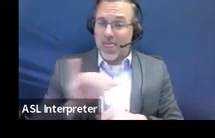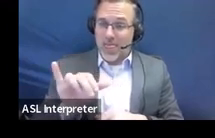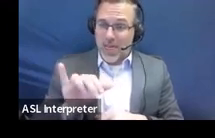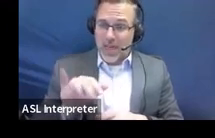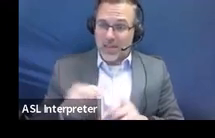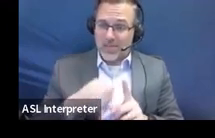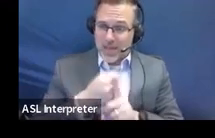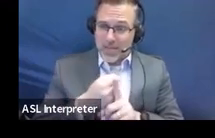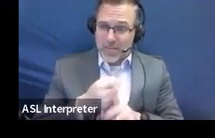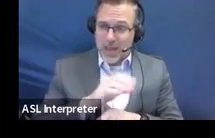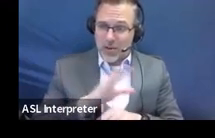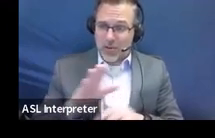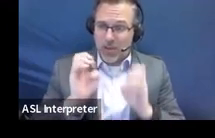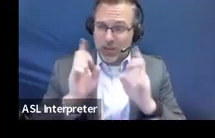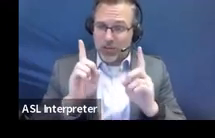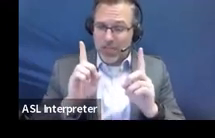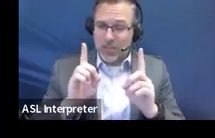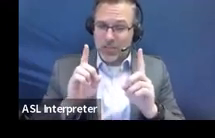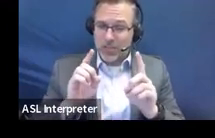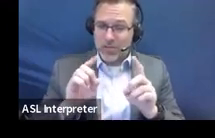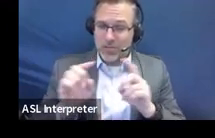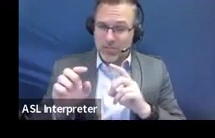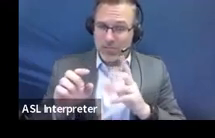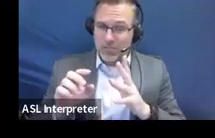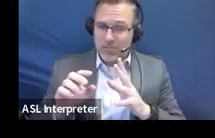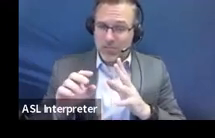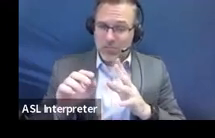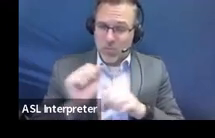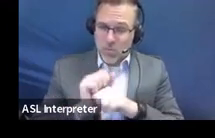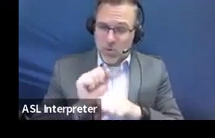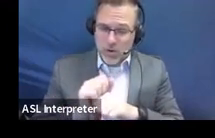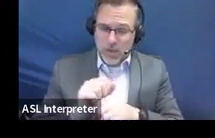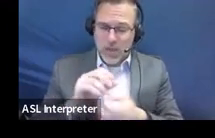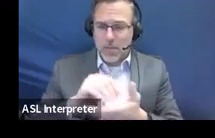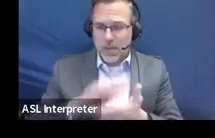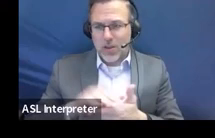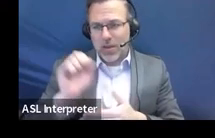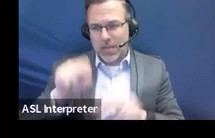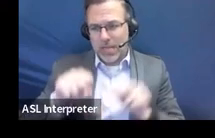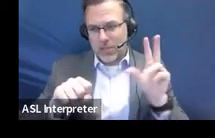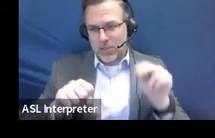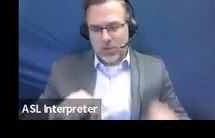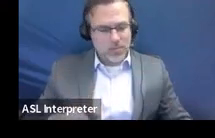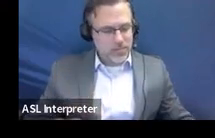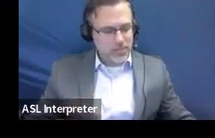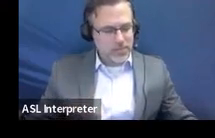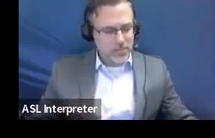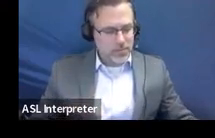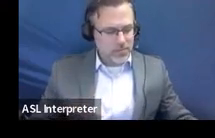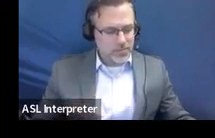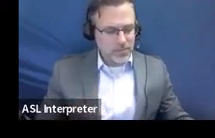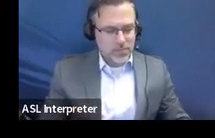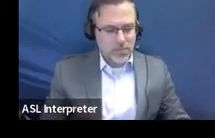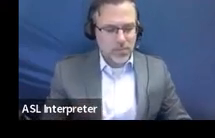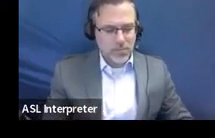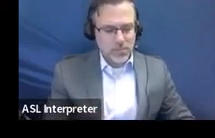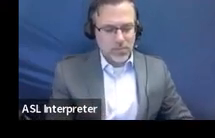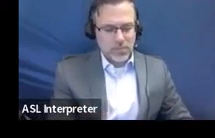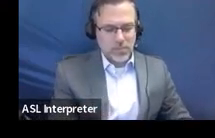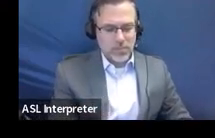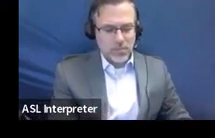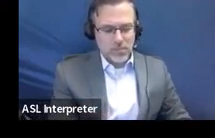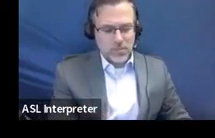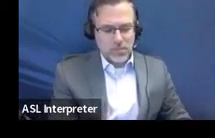educational performance? And you would put your yes, no, and then fill in that information about how you know it's